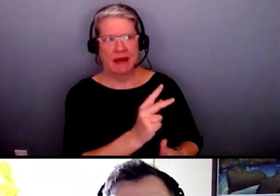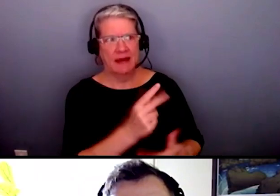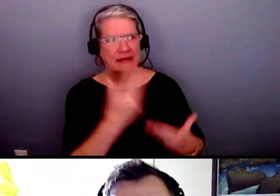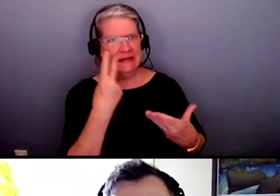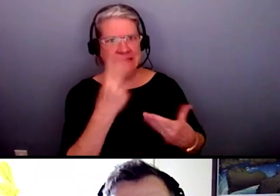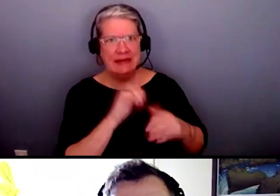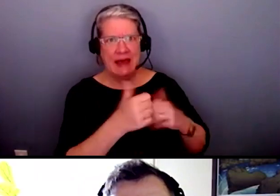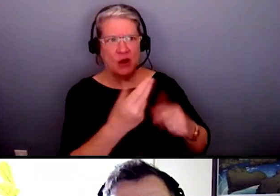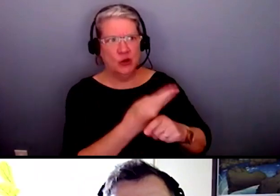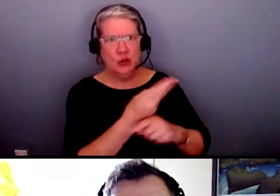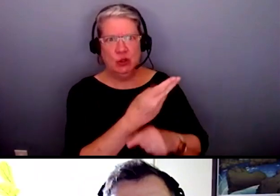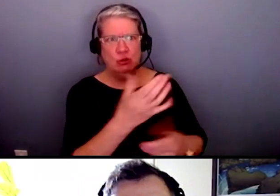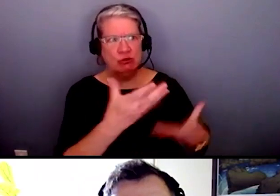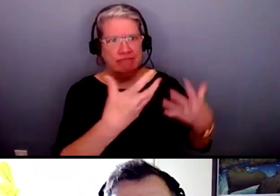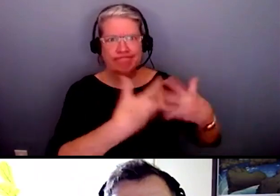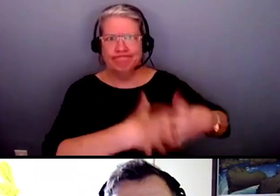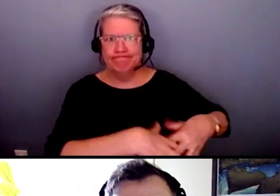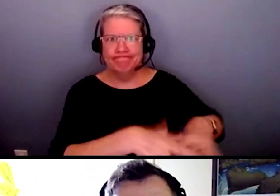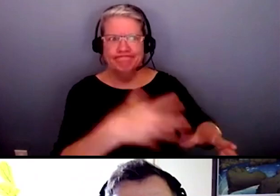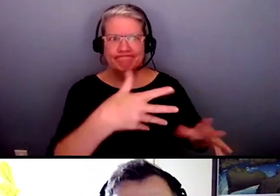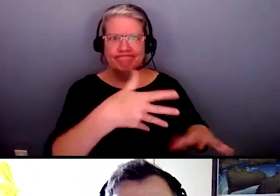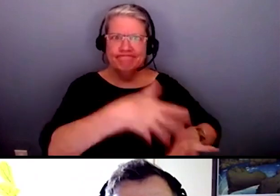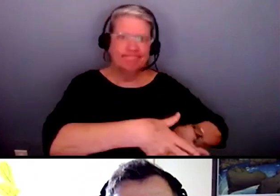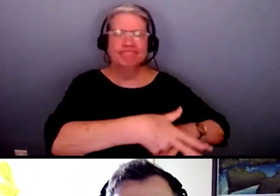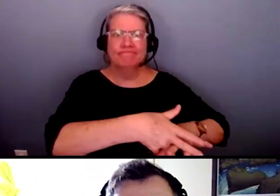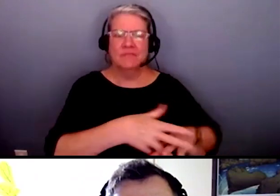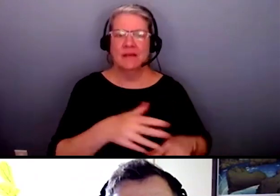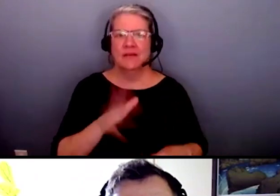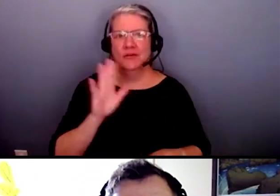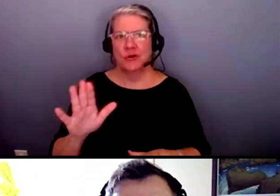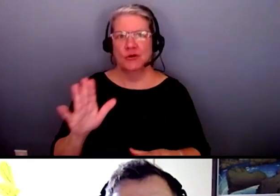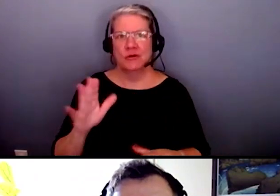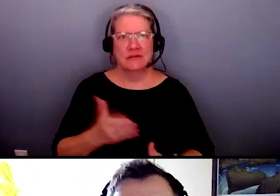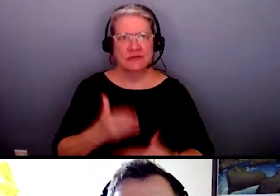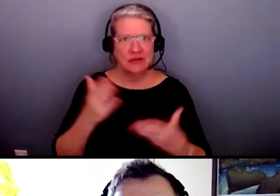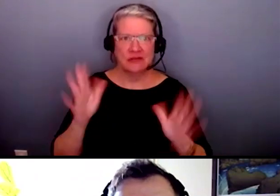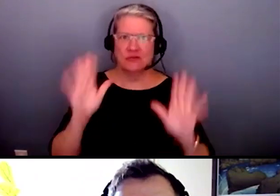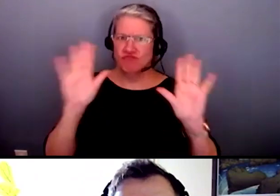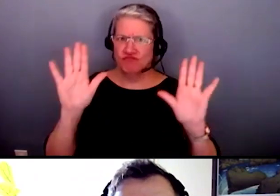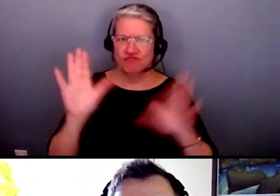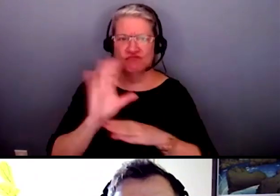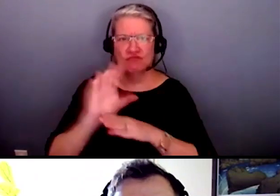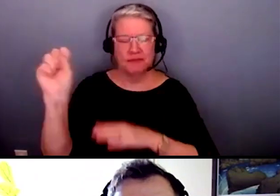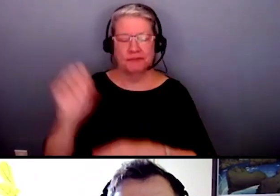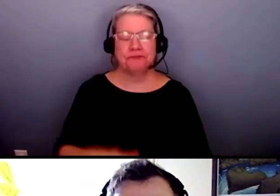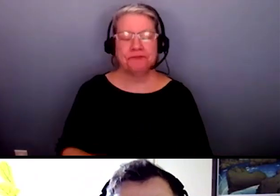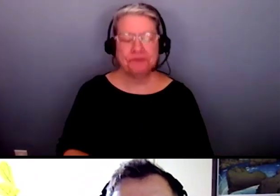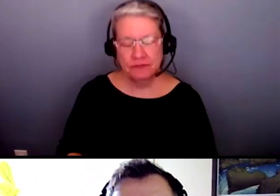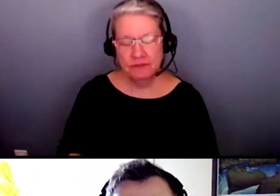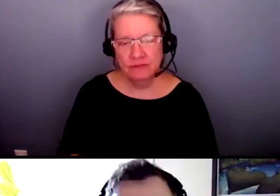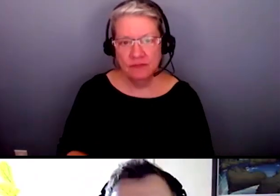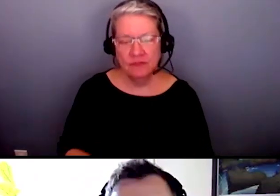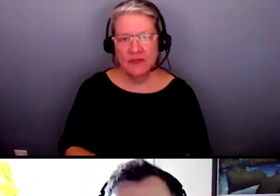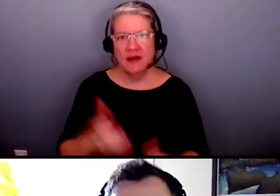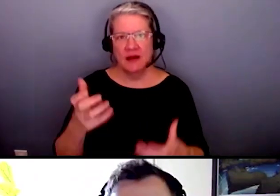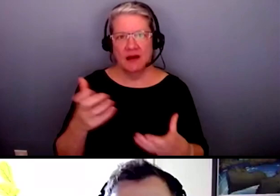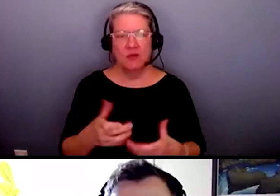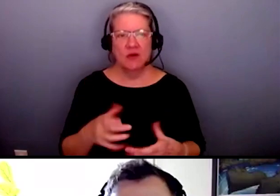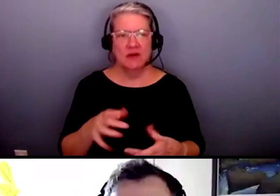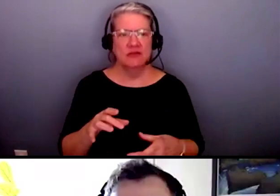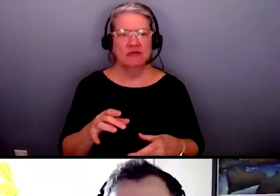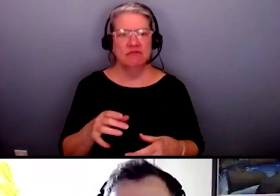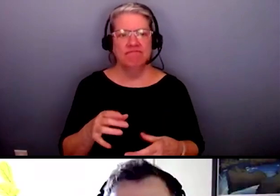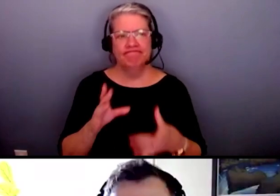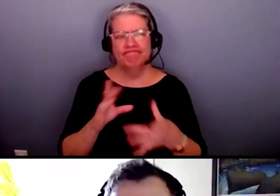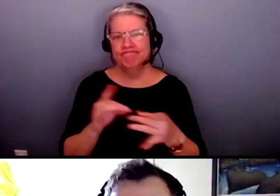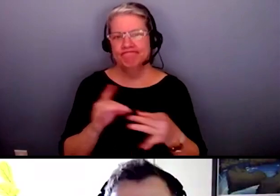them because i think they're all amazing suggestions i wanted to make a couple of of comments um some of it responding to what's